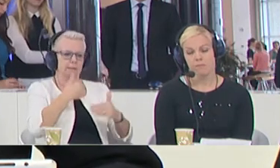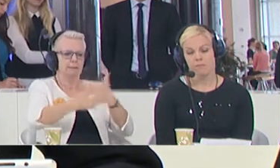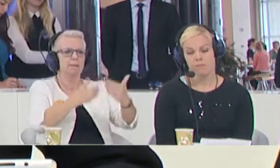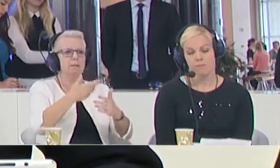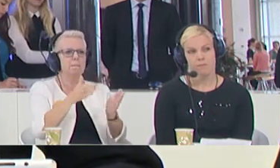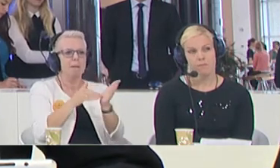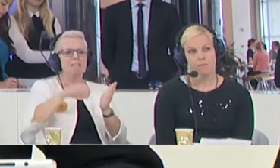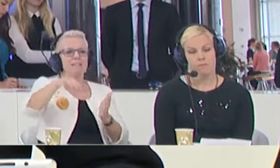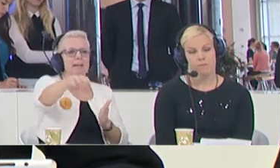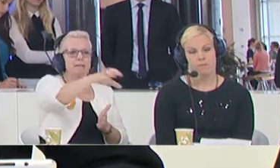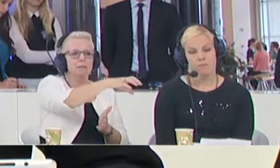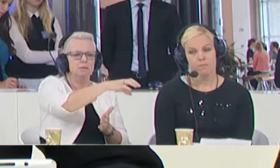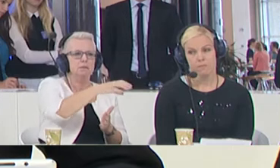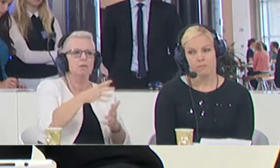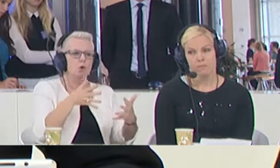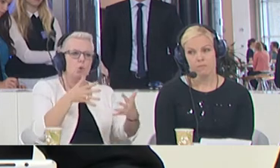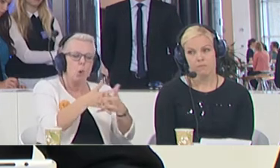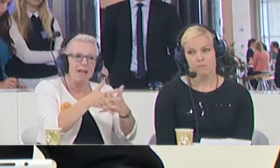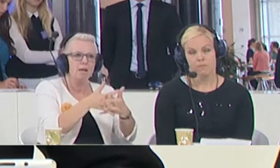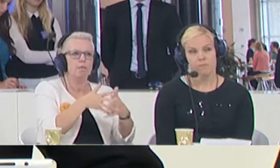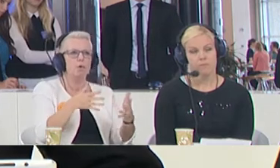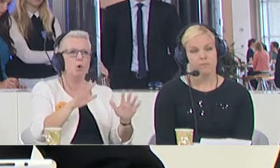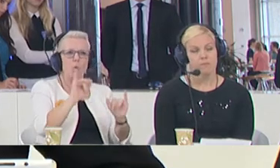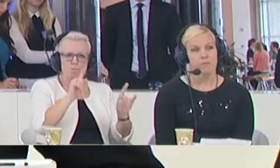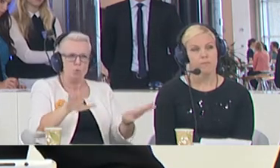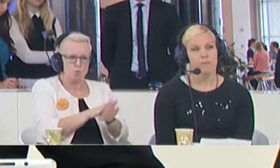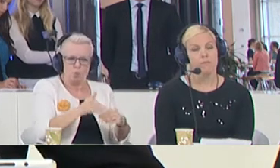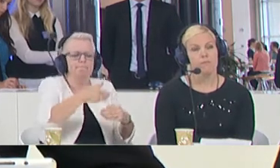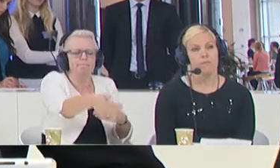member states, and which is coherent, what do we need to do next?